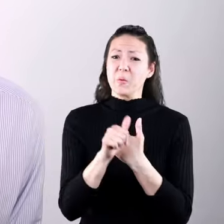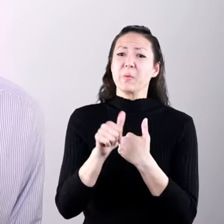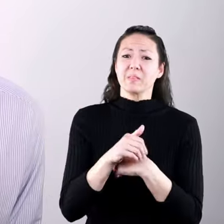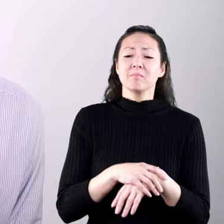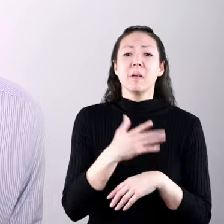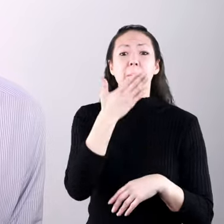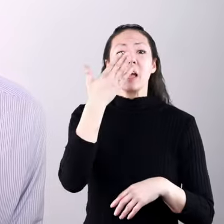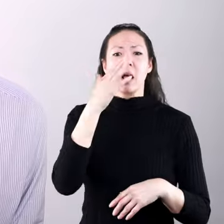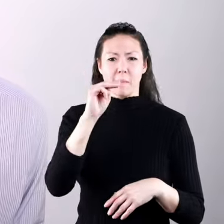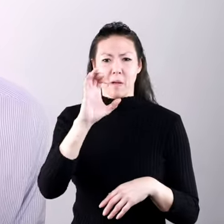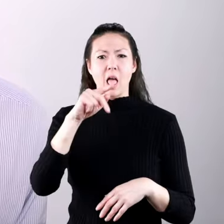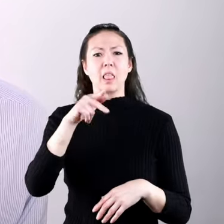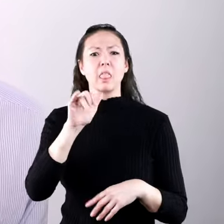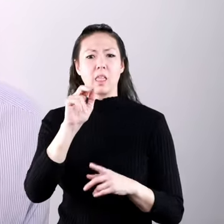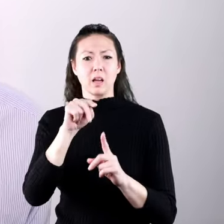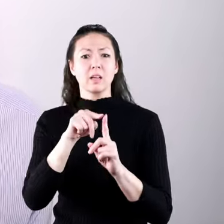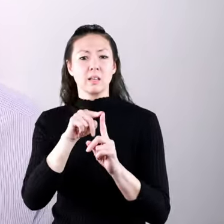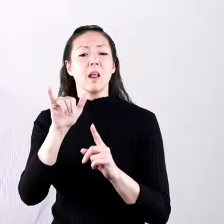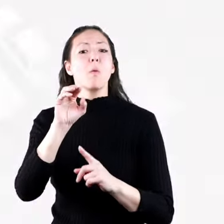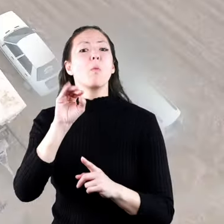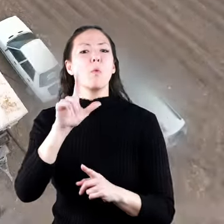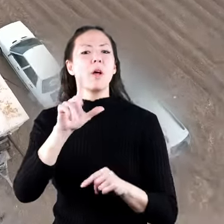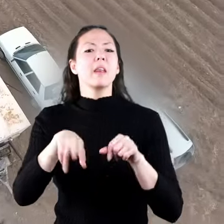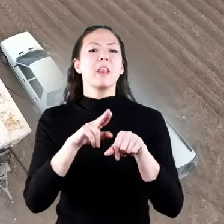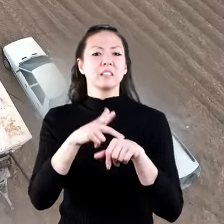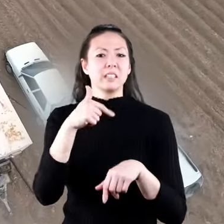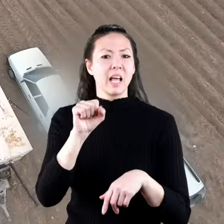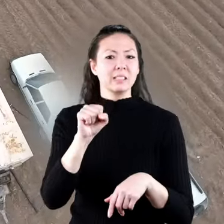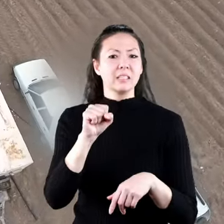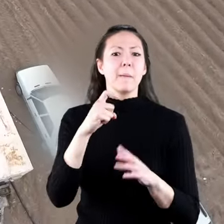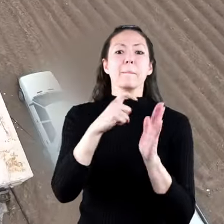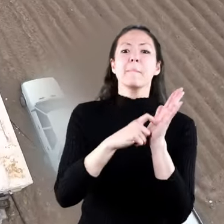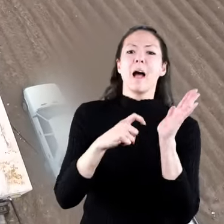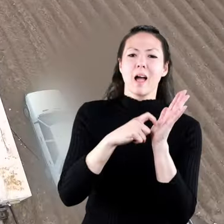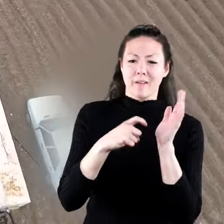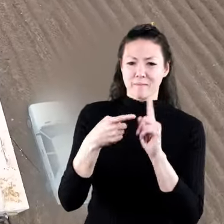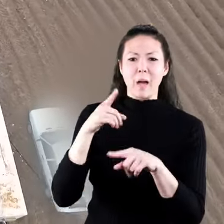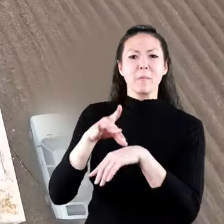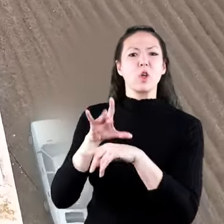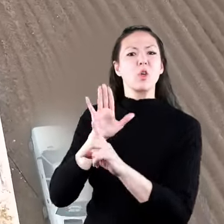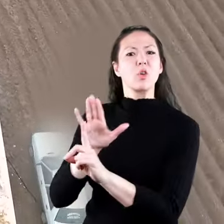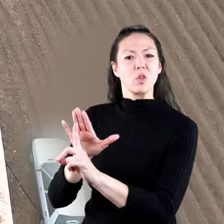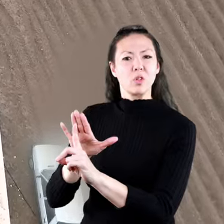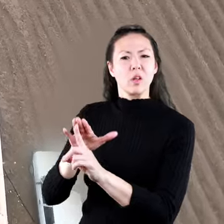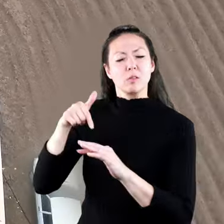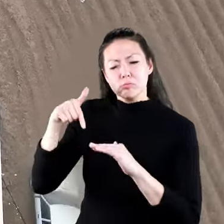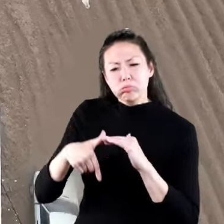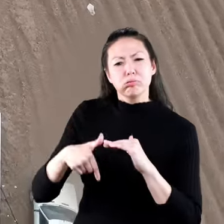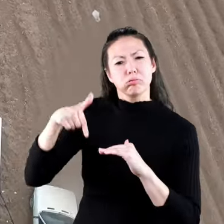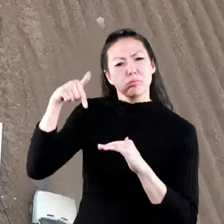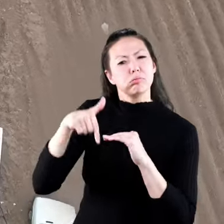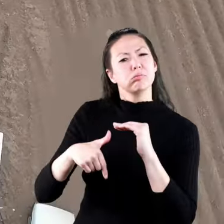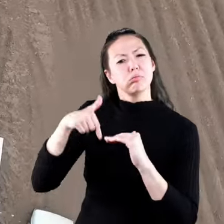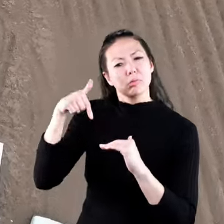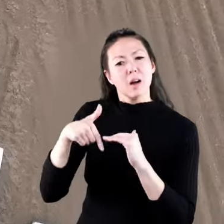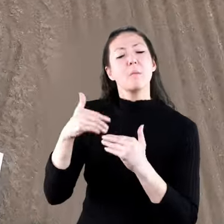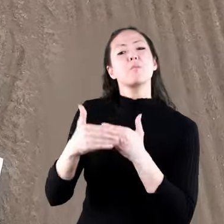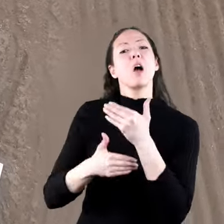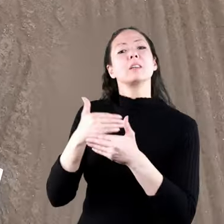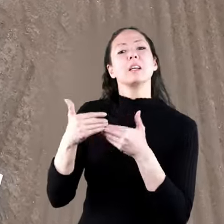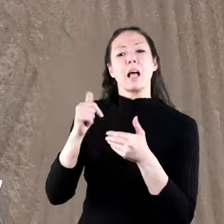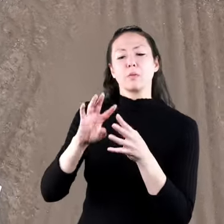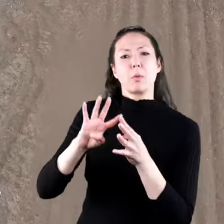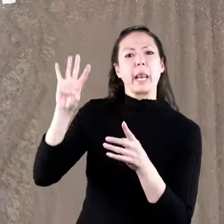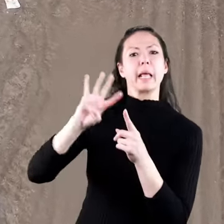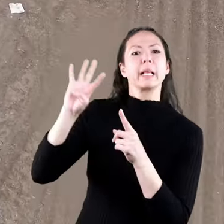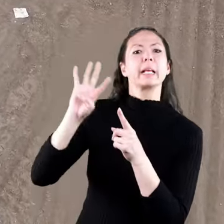loves the smell of mercaptan. Just like oil, natural gas is mined from the earth by drilling, a process that